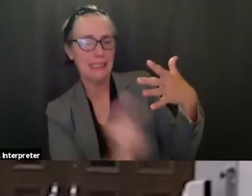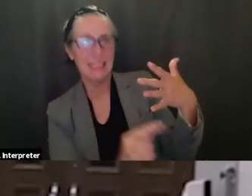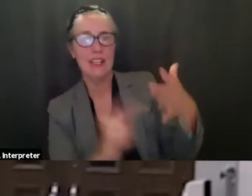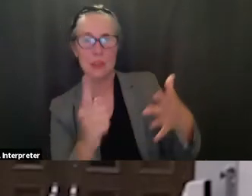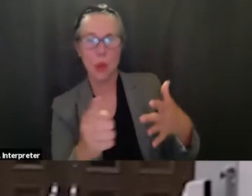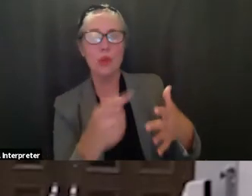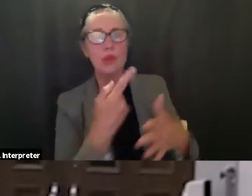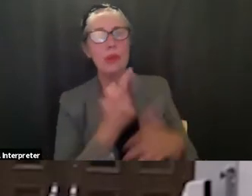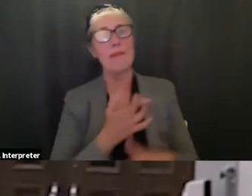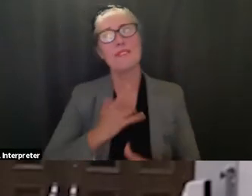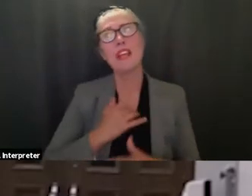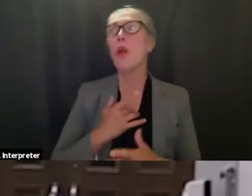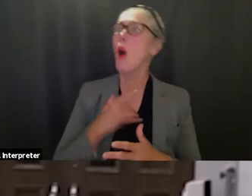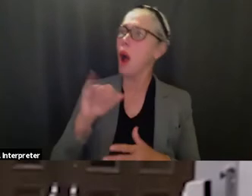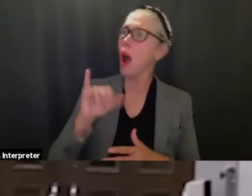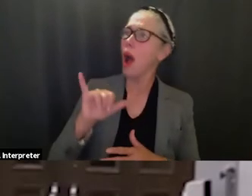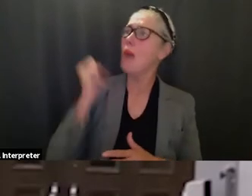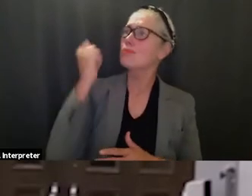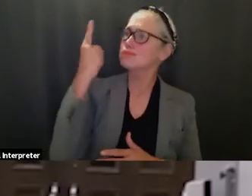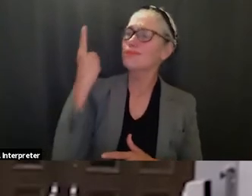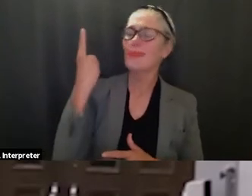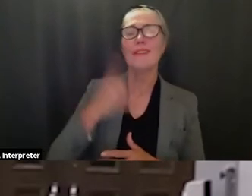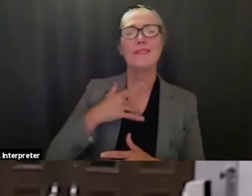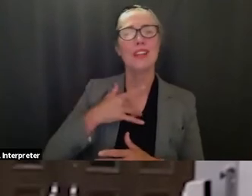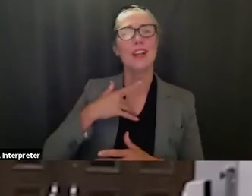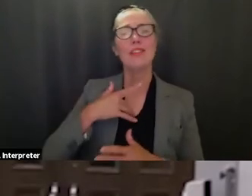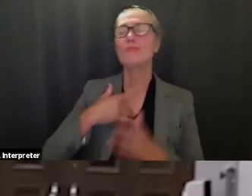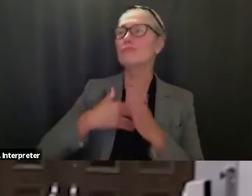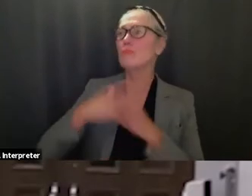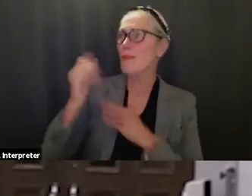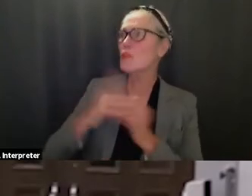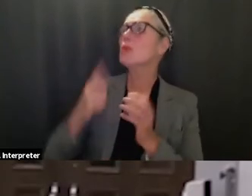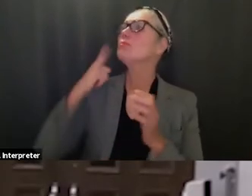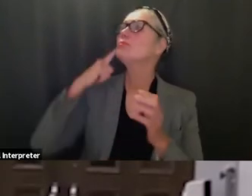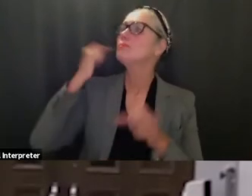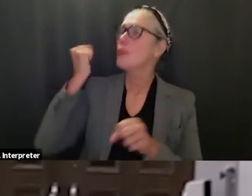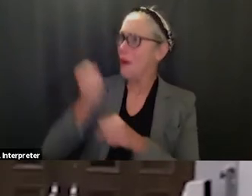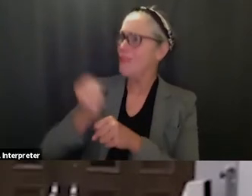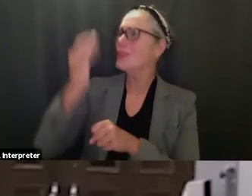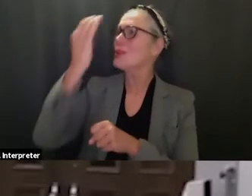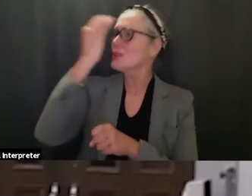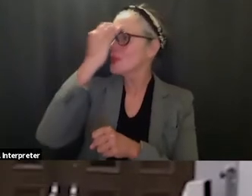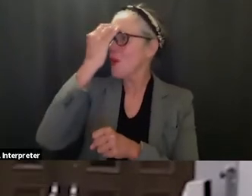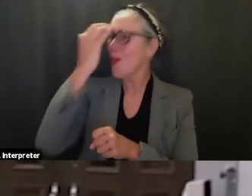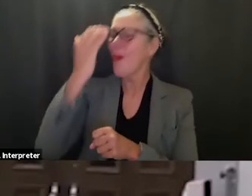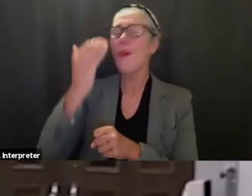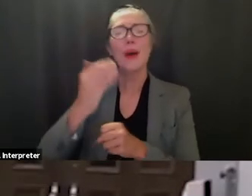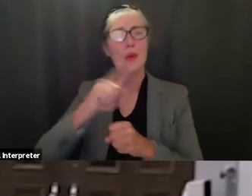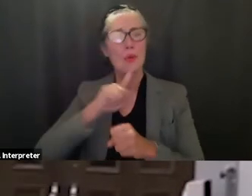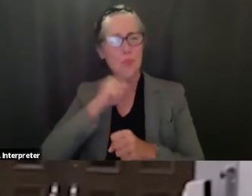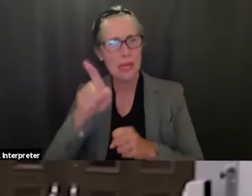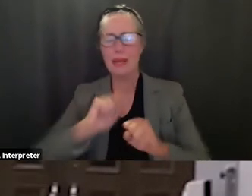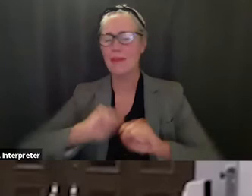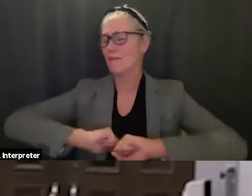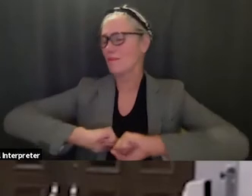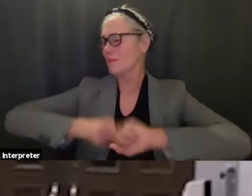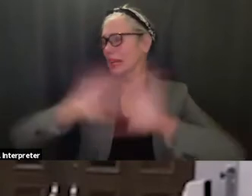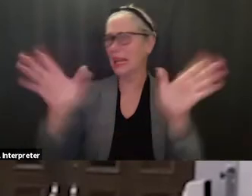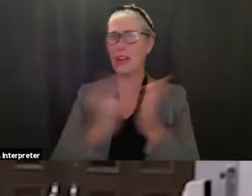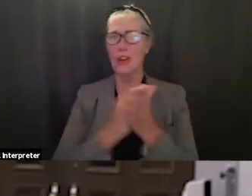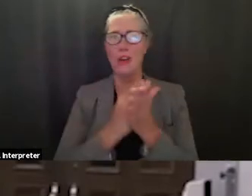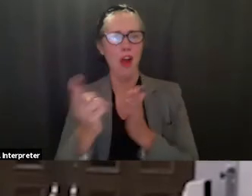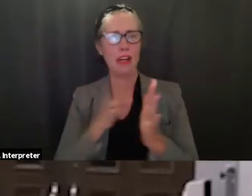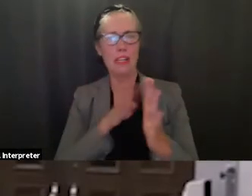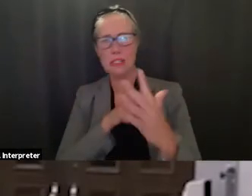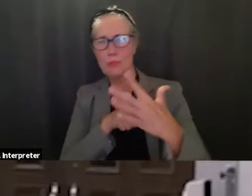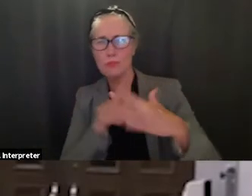that all of you feel very confident in in what's going on and and that you know that everything's very transparent so um that being